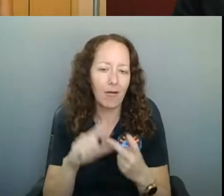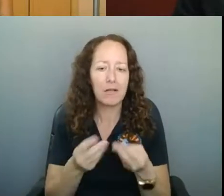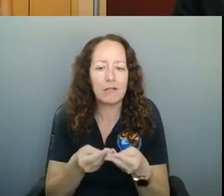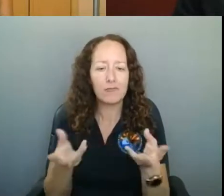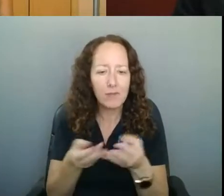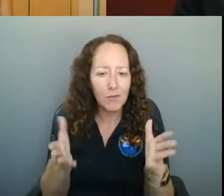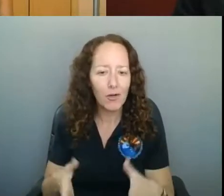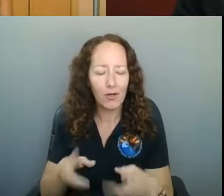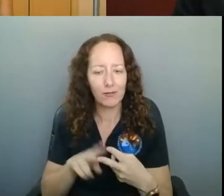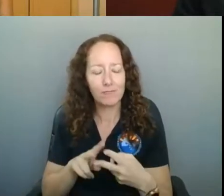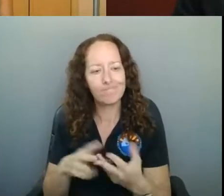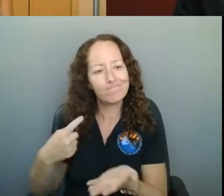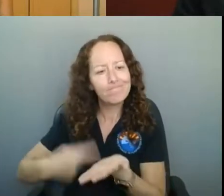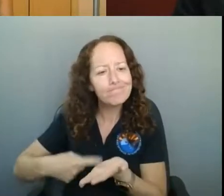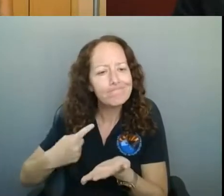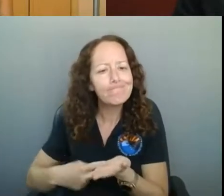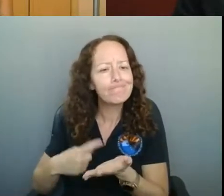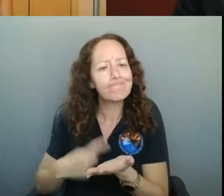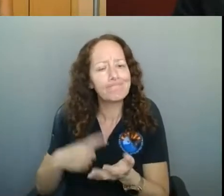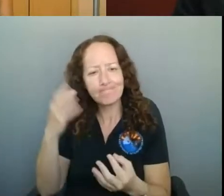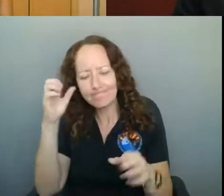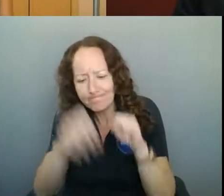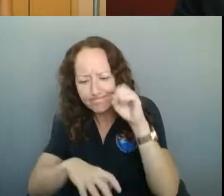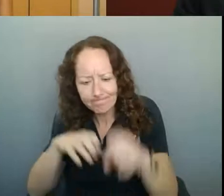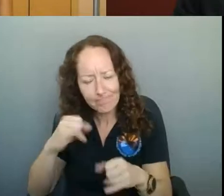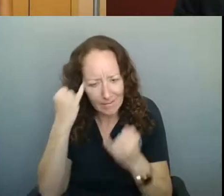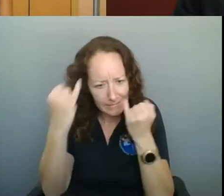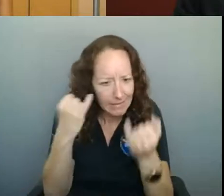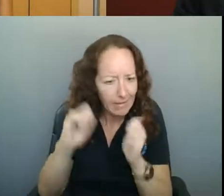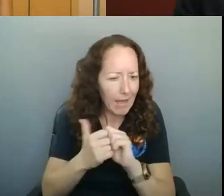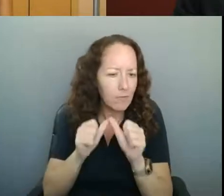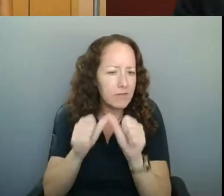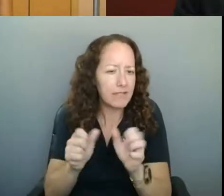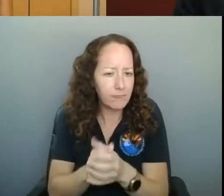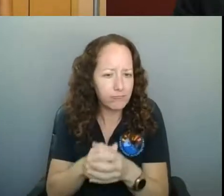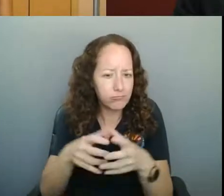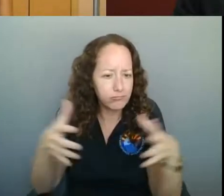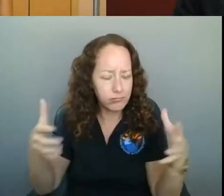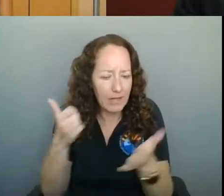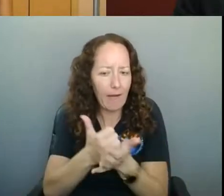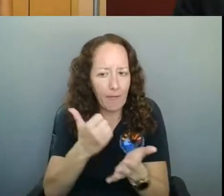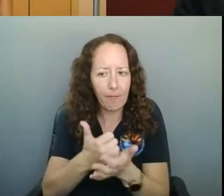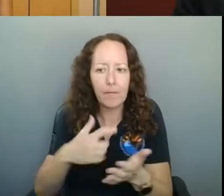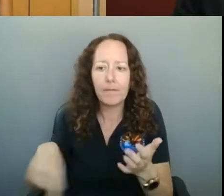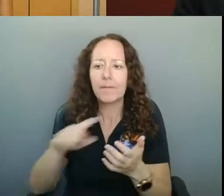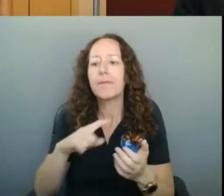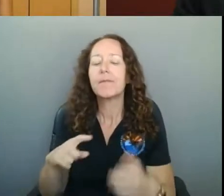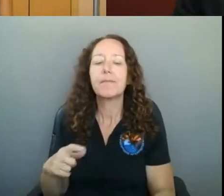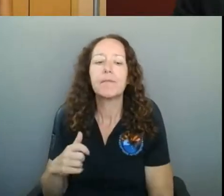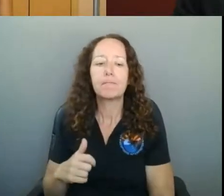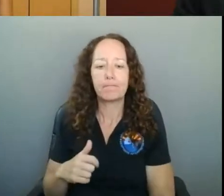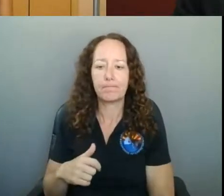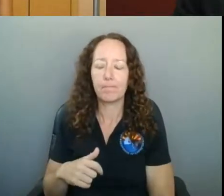we can continue to grow this and really help everyone out. And I have to say, after we launched the